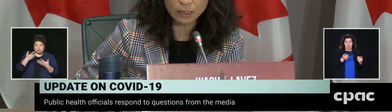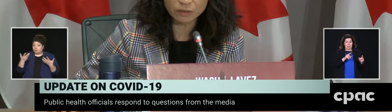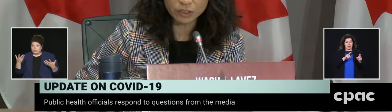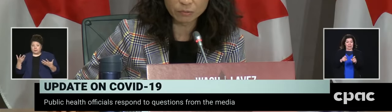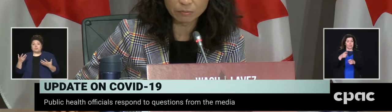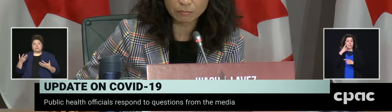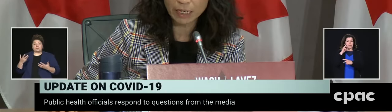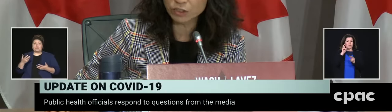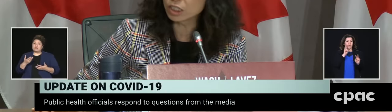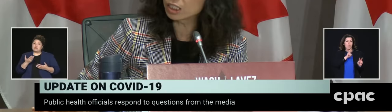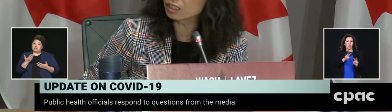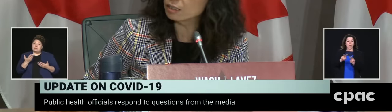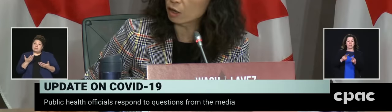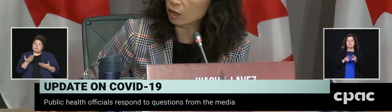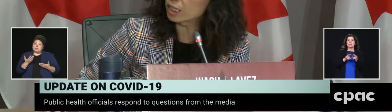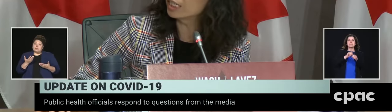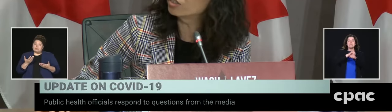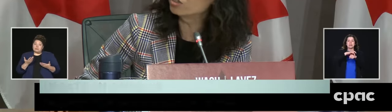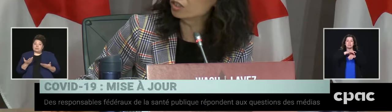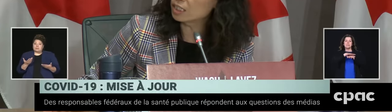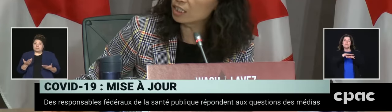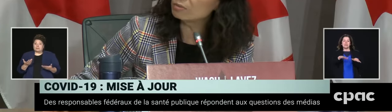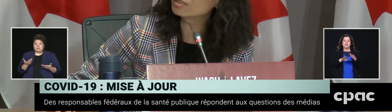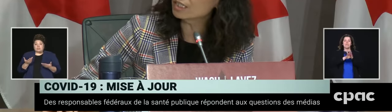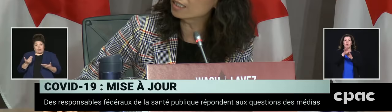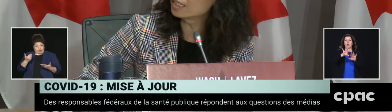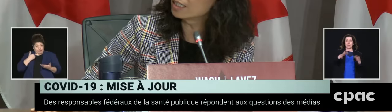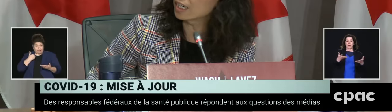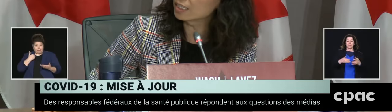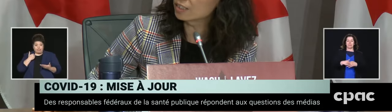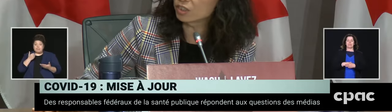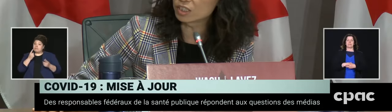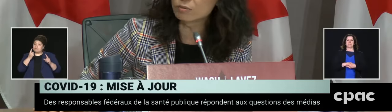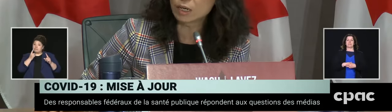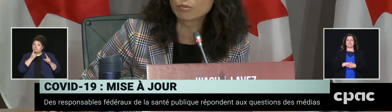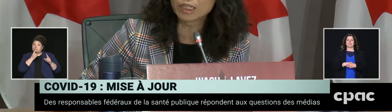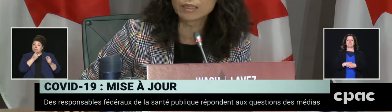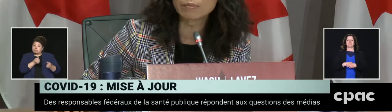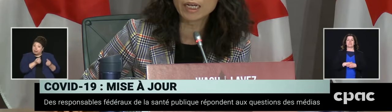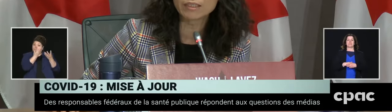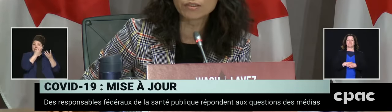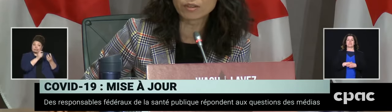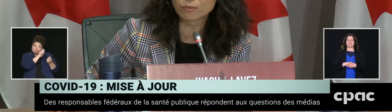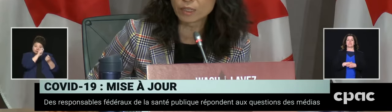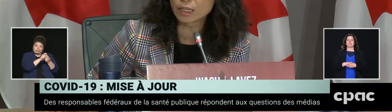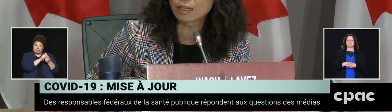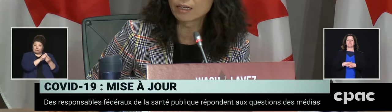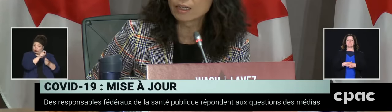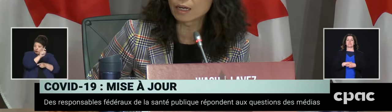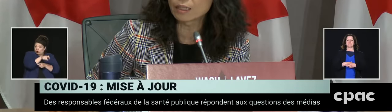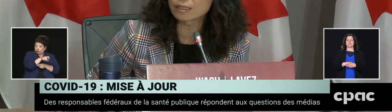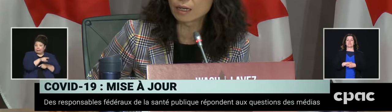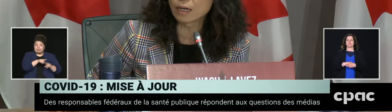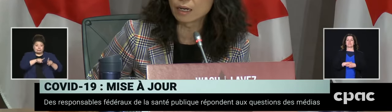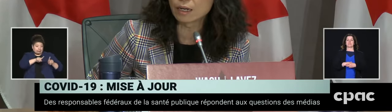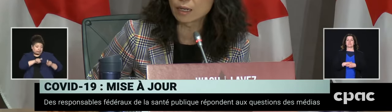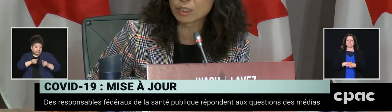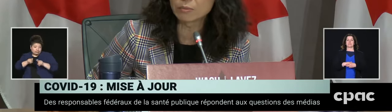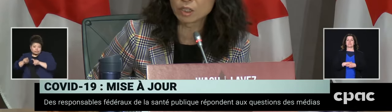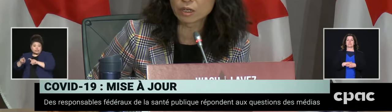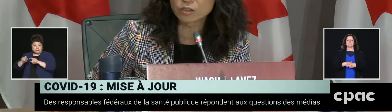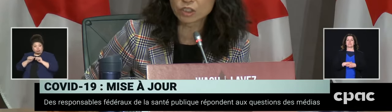there is no magic target to just keep testing at a certain number. It depends on where that